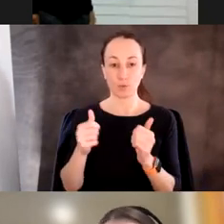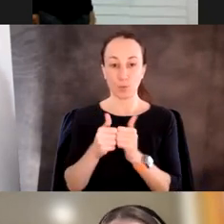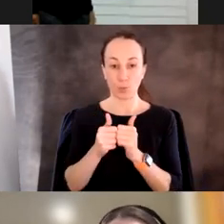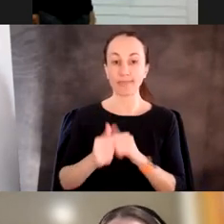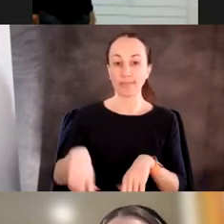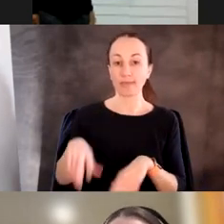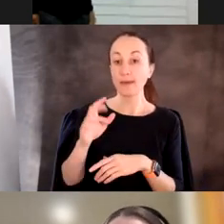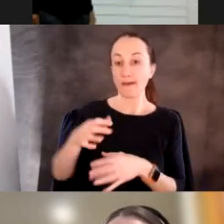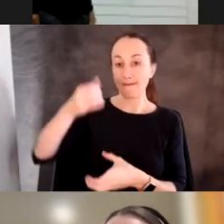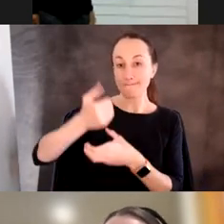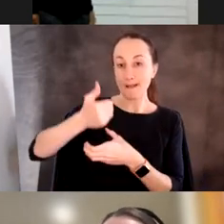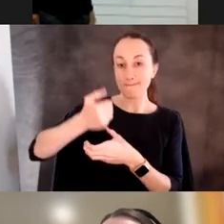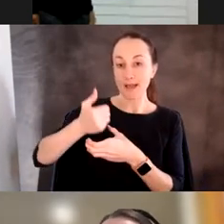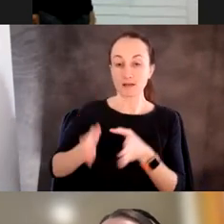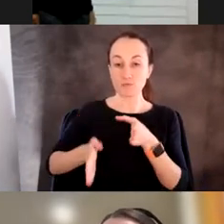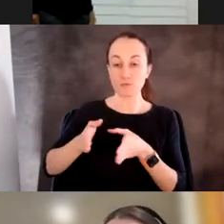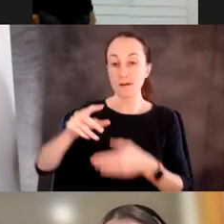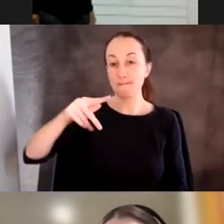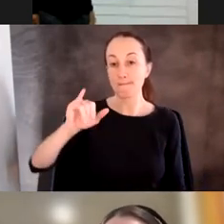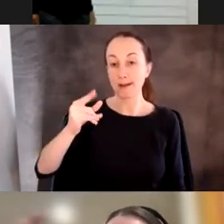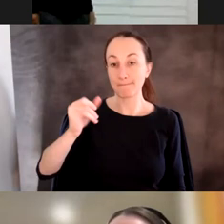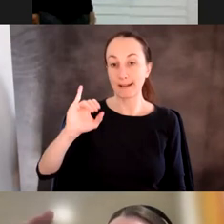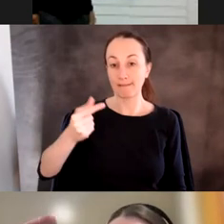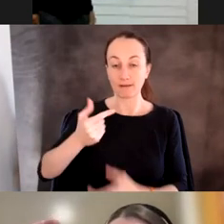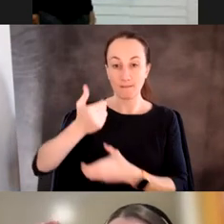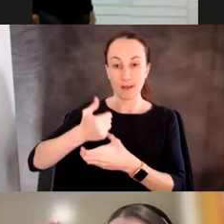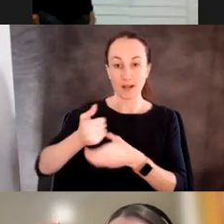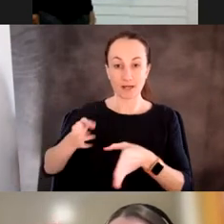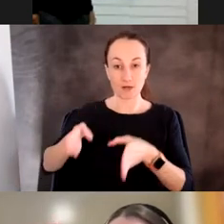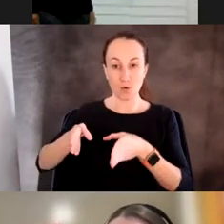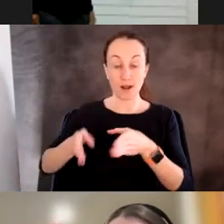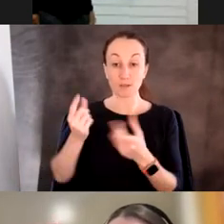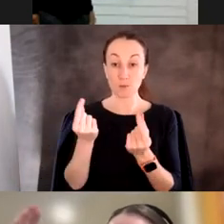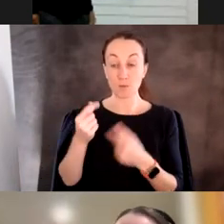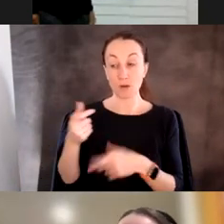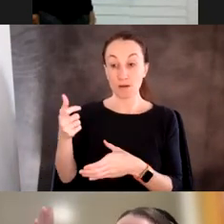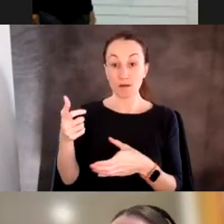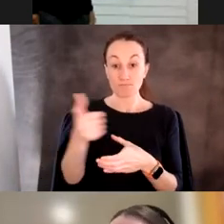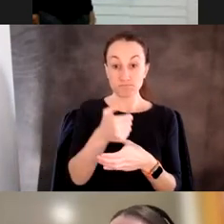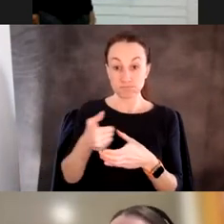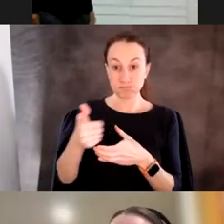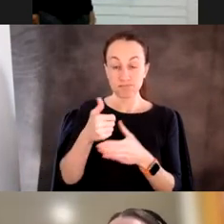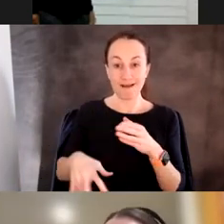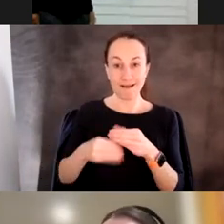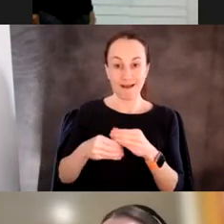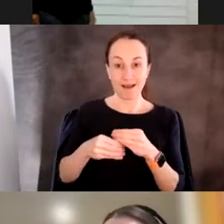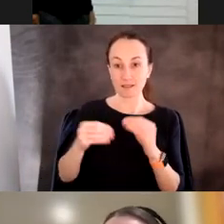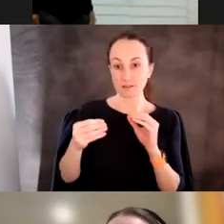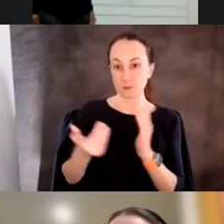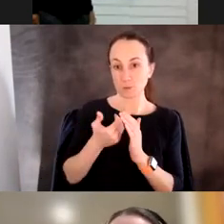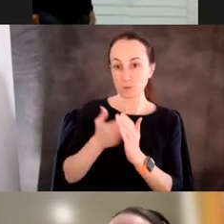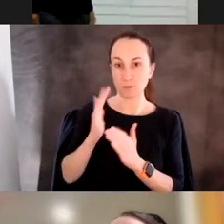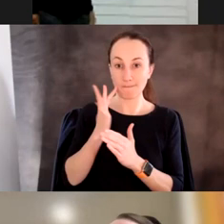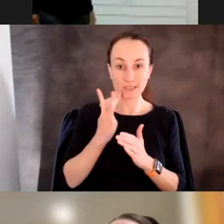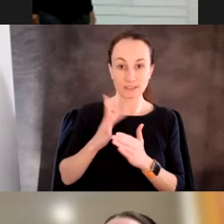pipetting robot. And the way that works is the robot comes along, it adds new, new bacteria, it mixes and it removes waste.